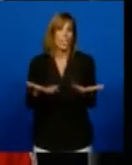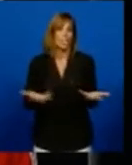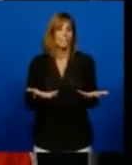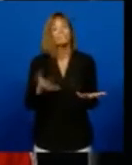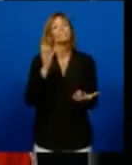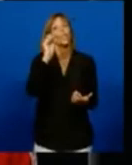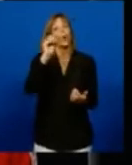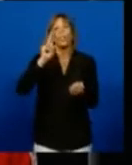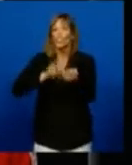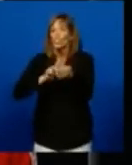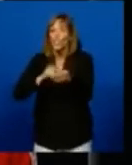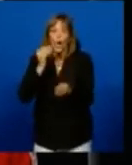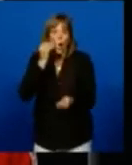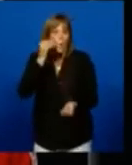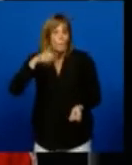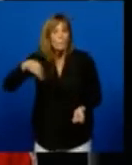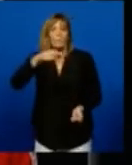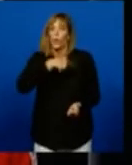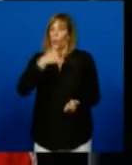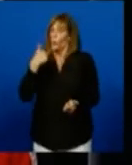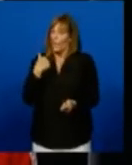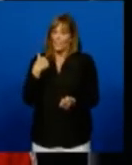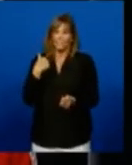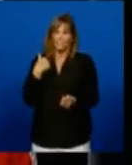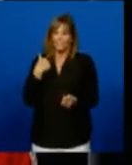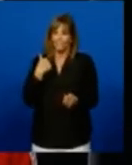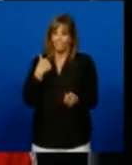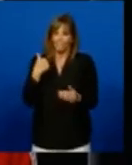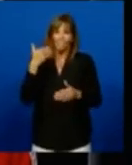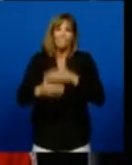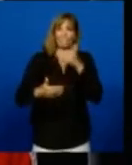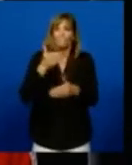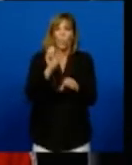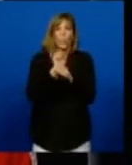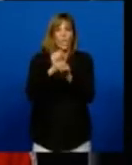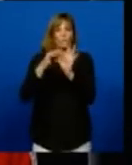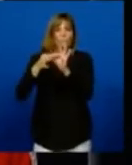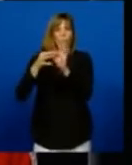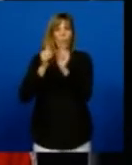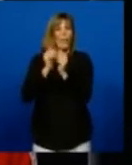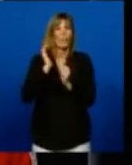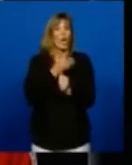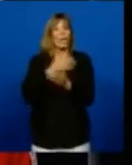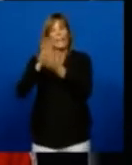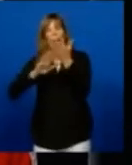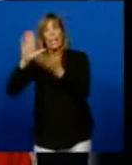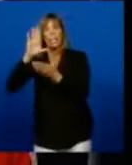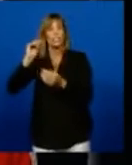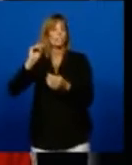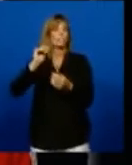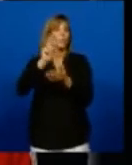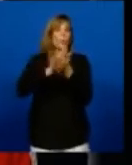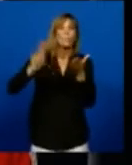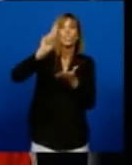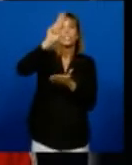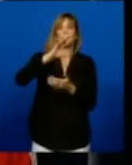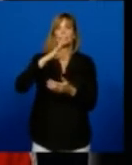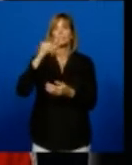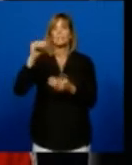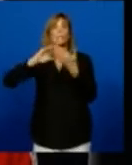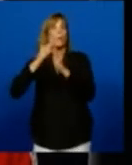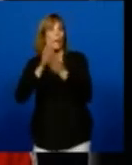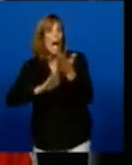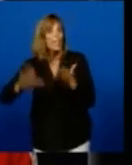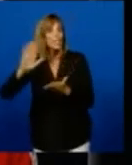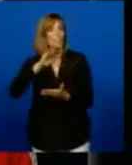the nursing homes, we were ahead of them with working with our colleges and universities and community colleges. We had already